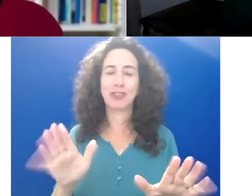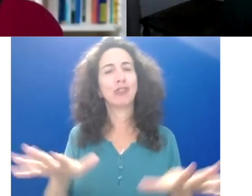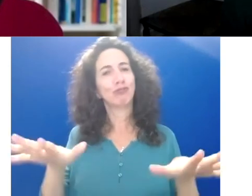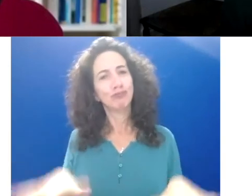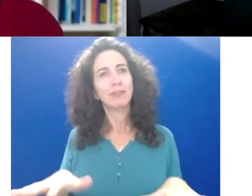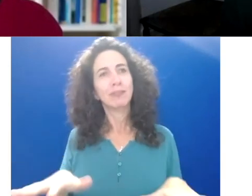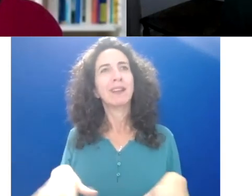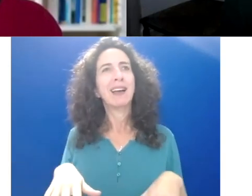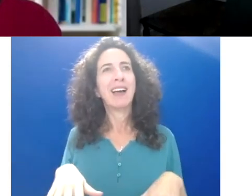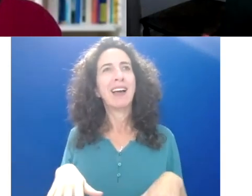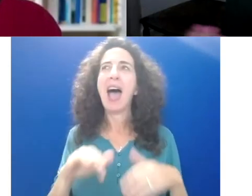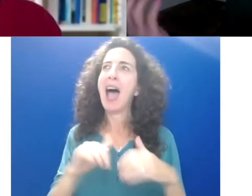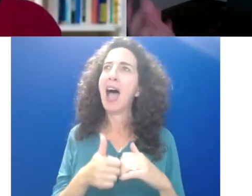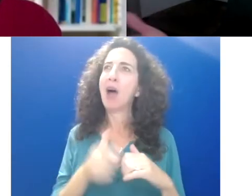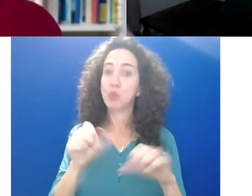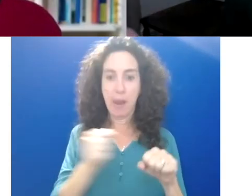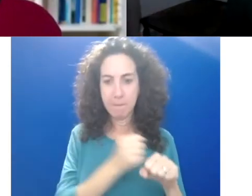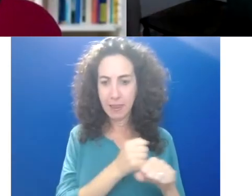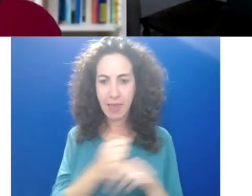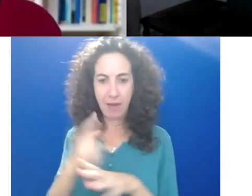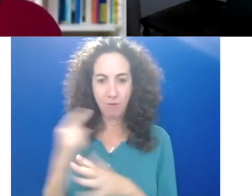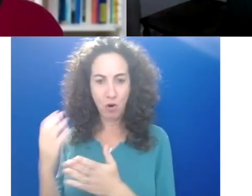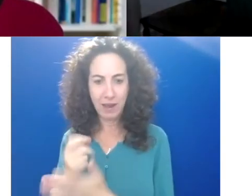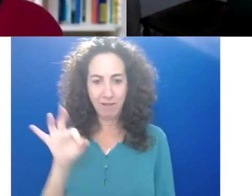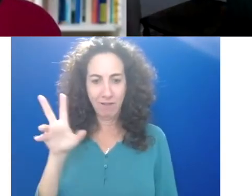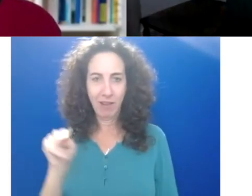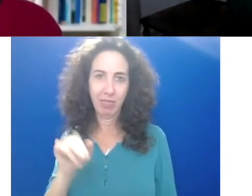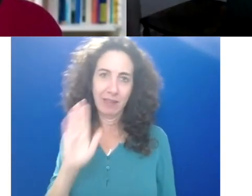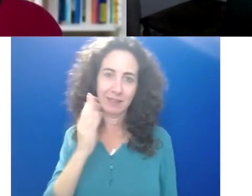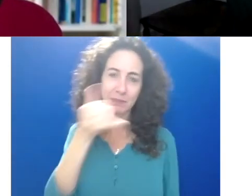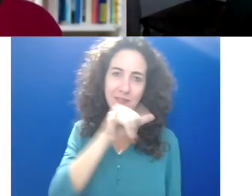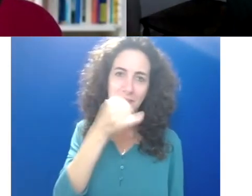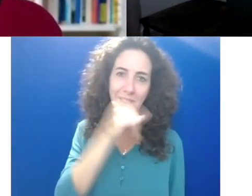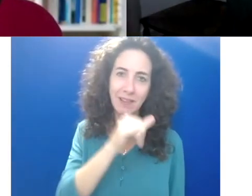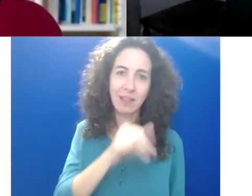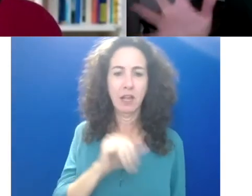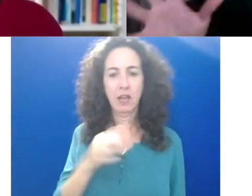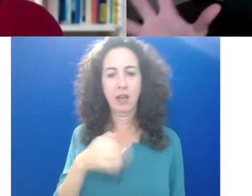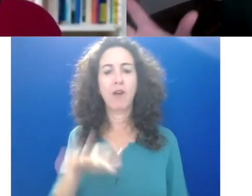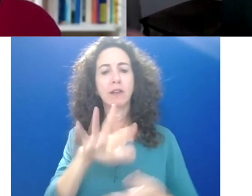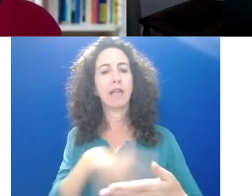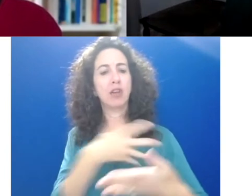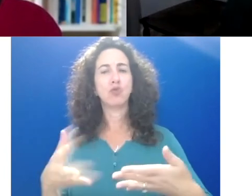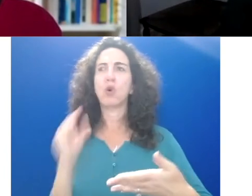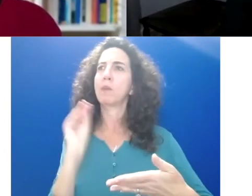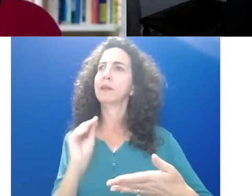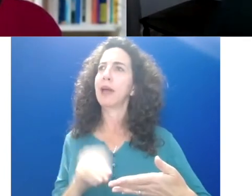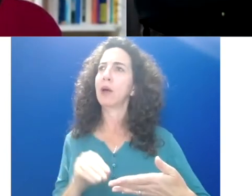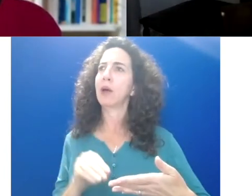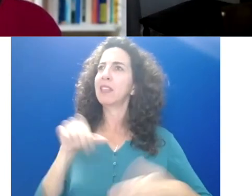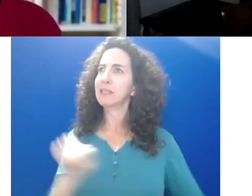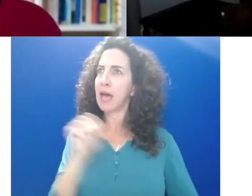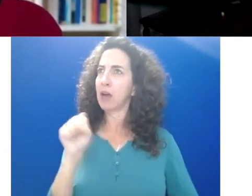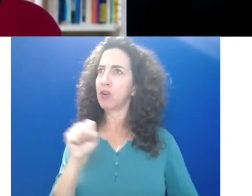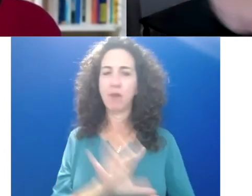outset that sounds ridiculous. If I were to take my planner and write down that, you know, from 8 to 10pm this Saturday, I'm going to have fun. That